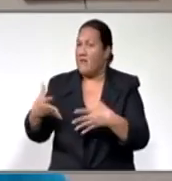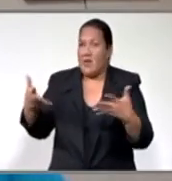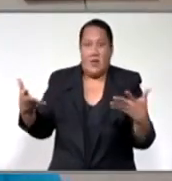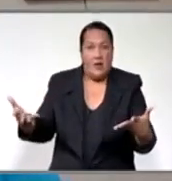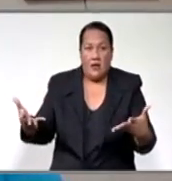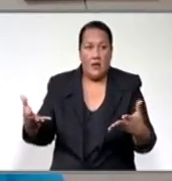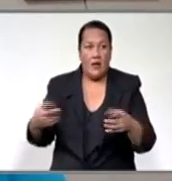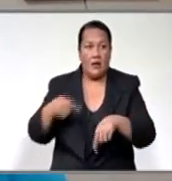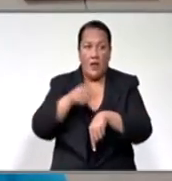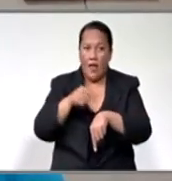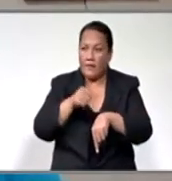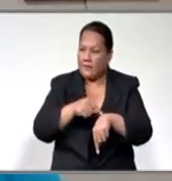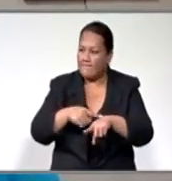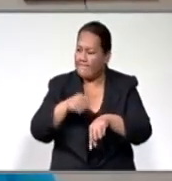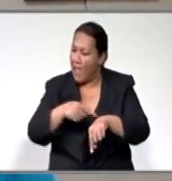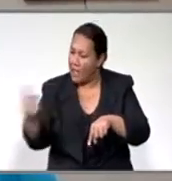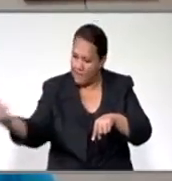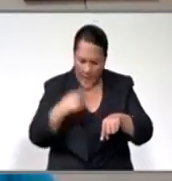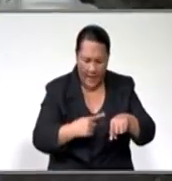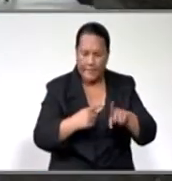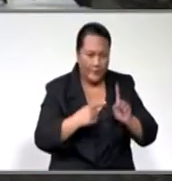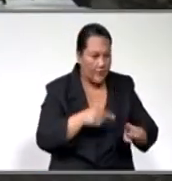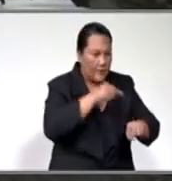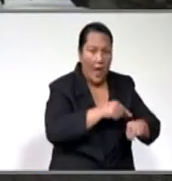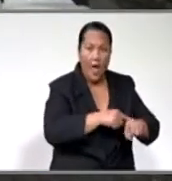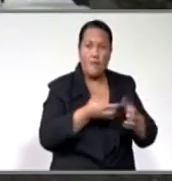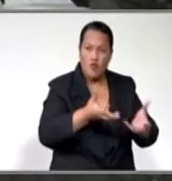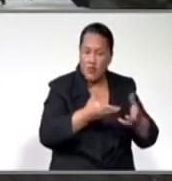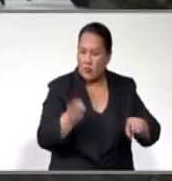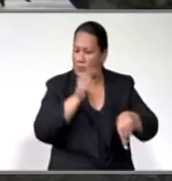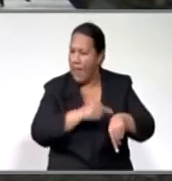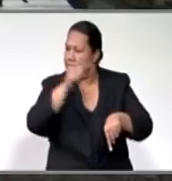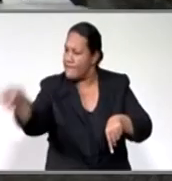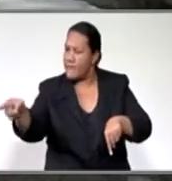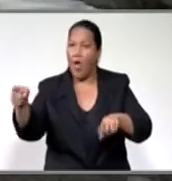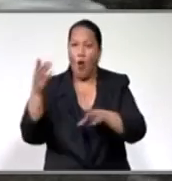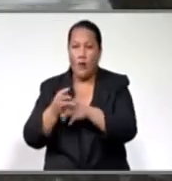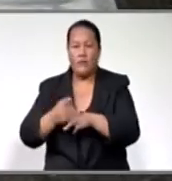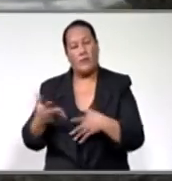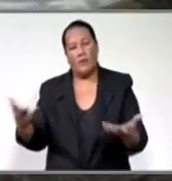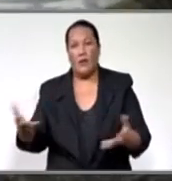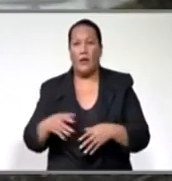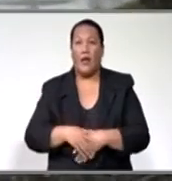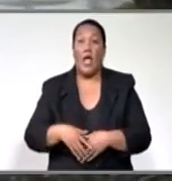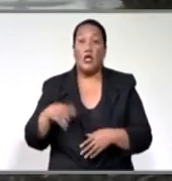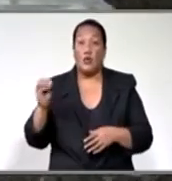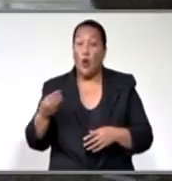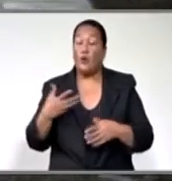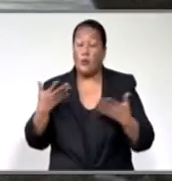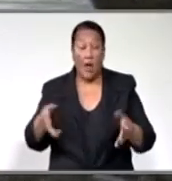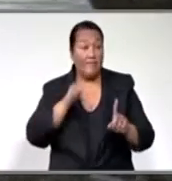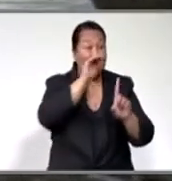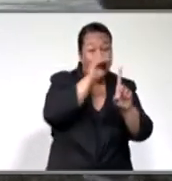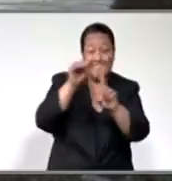out of her. And then she's expected to put food on the table. She called on men in the country to take care of their families